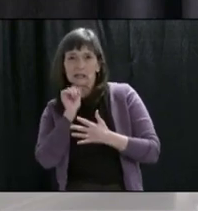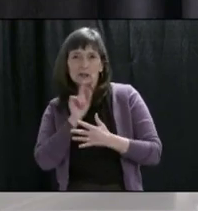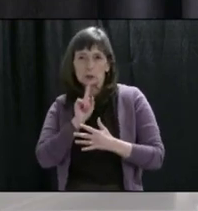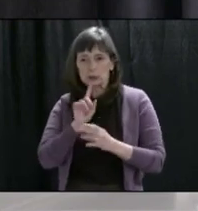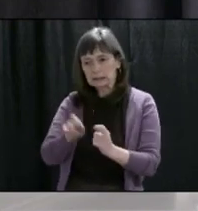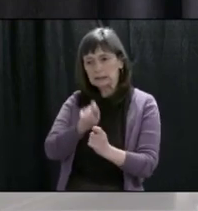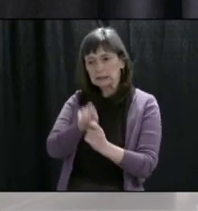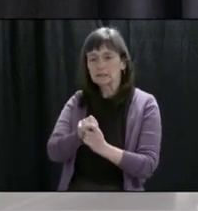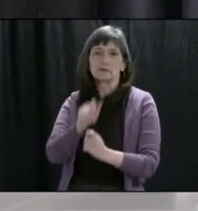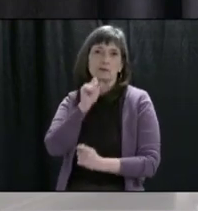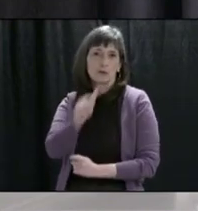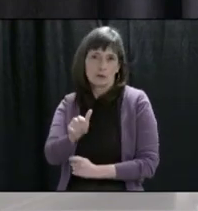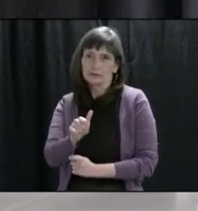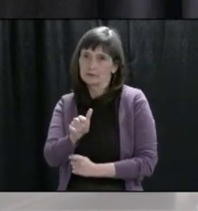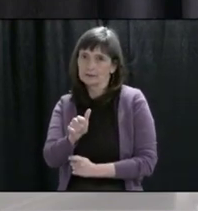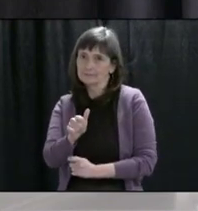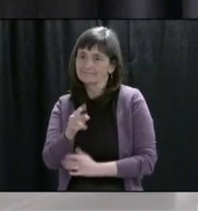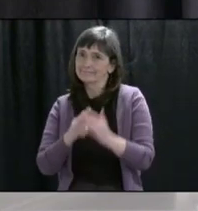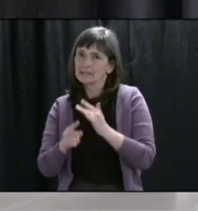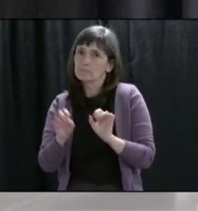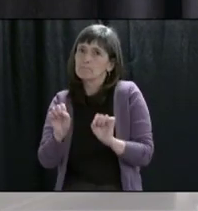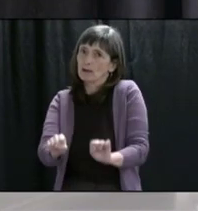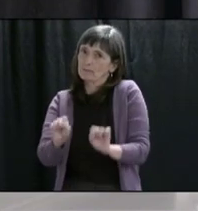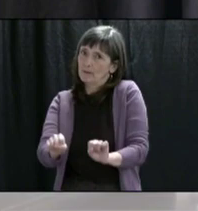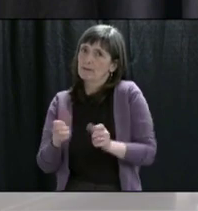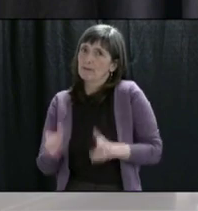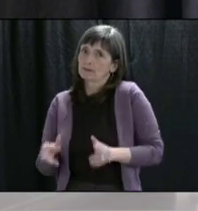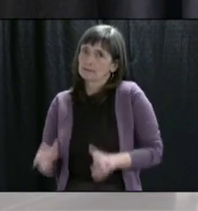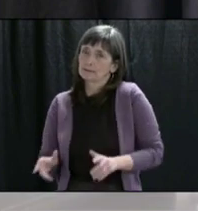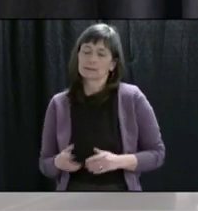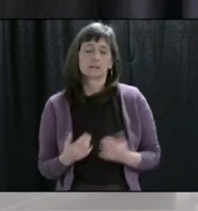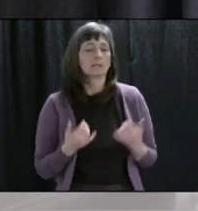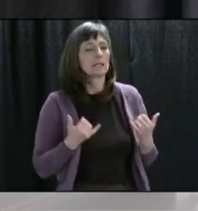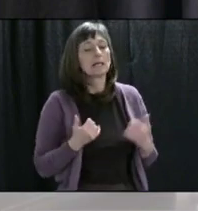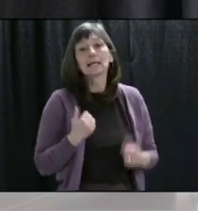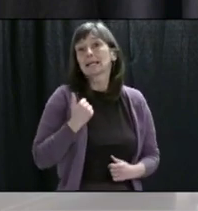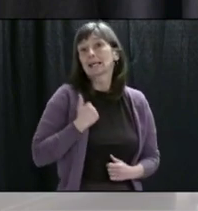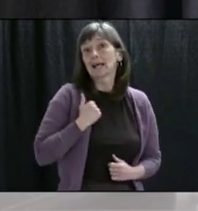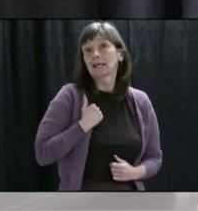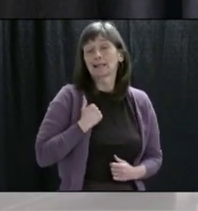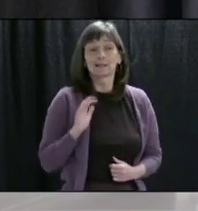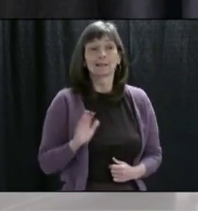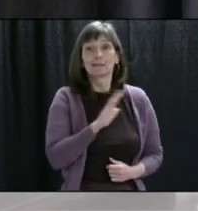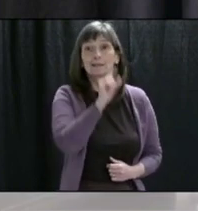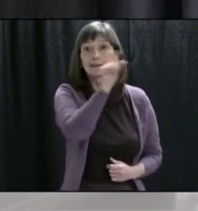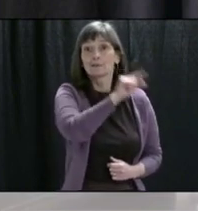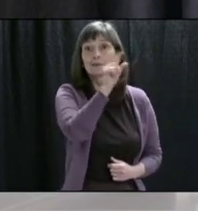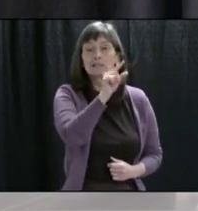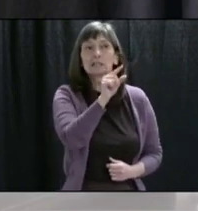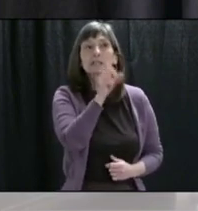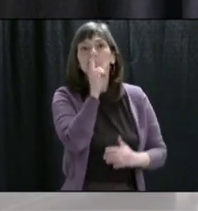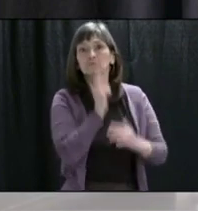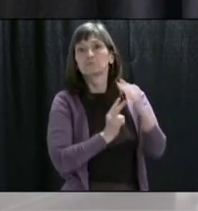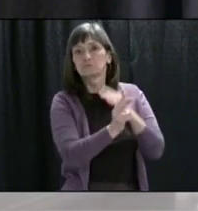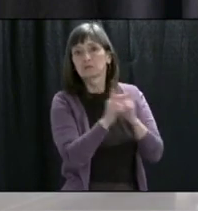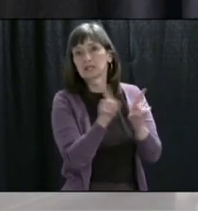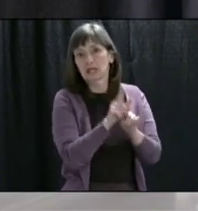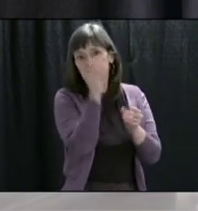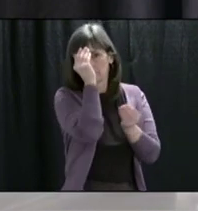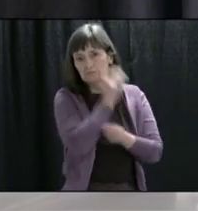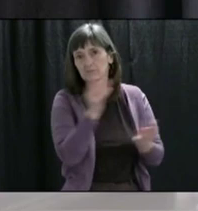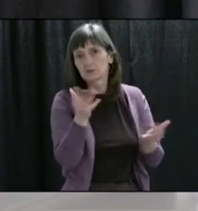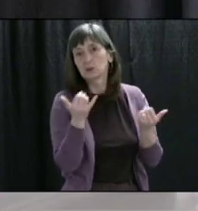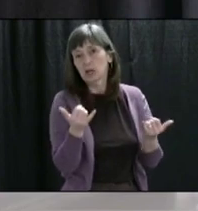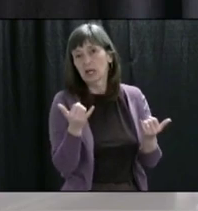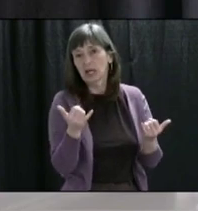government of Canada today has released its own modelling and projections. And whilst they differ in some degree and